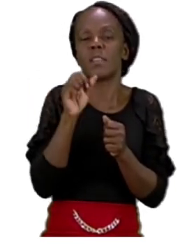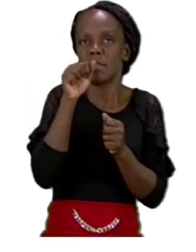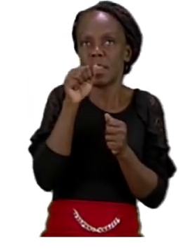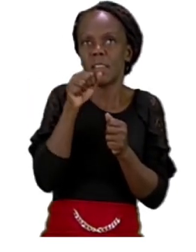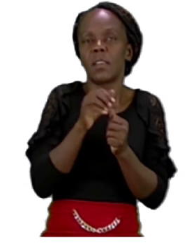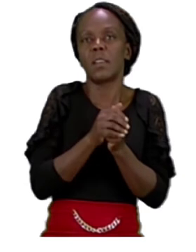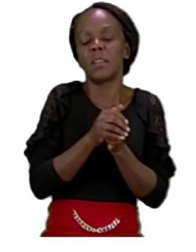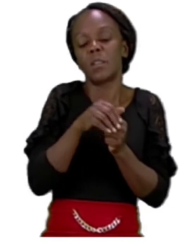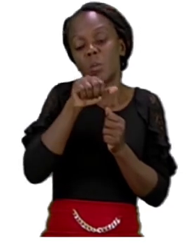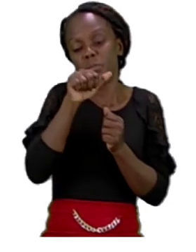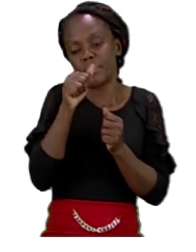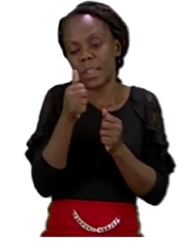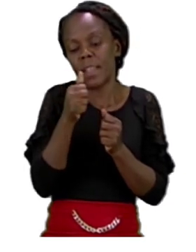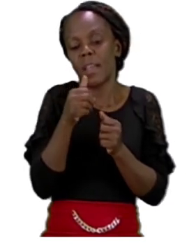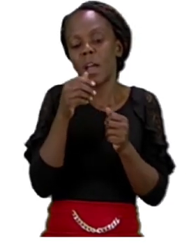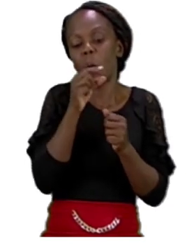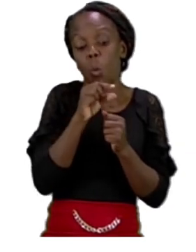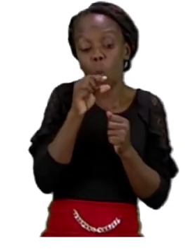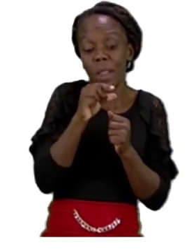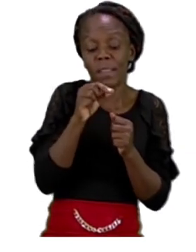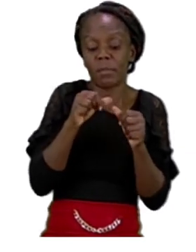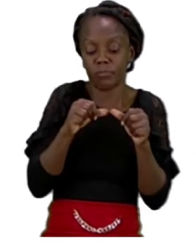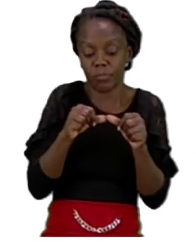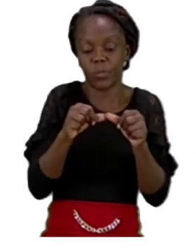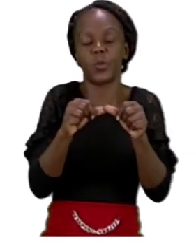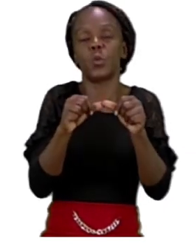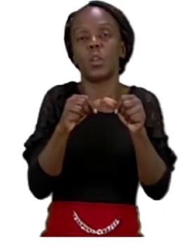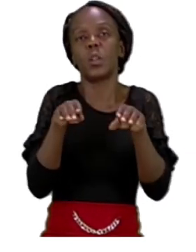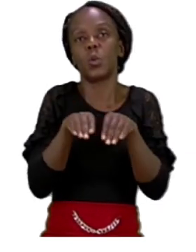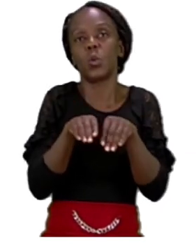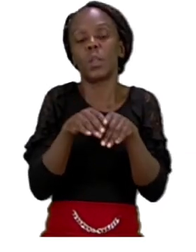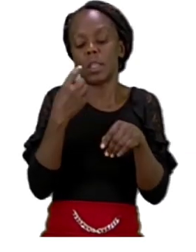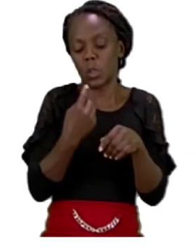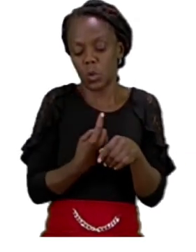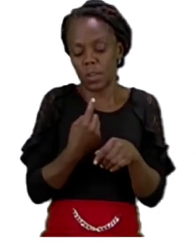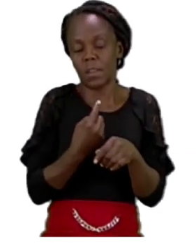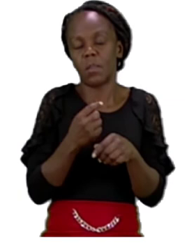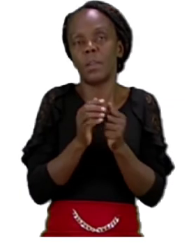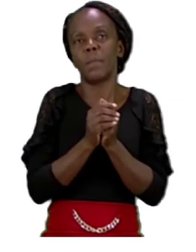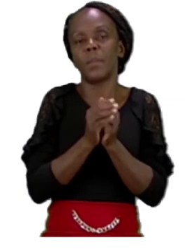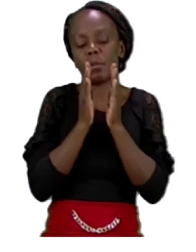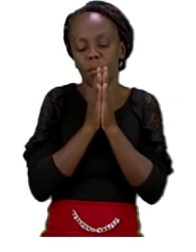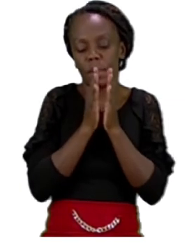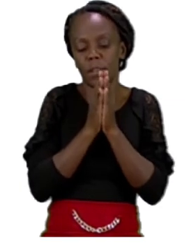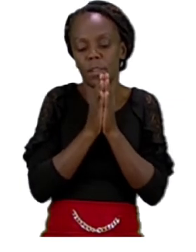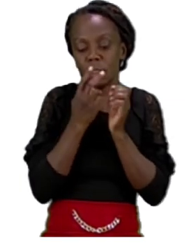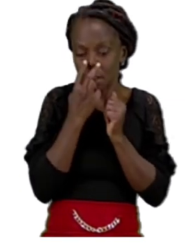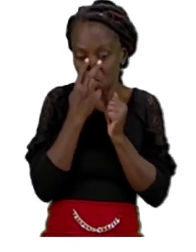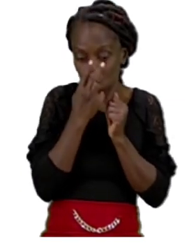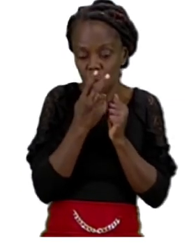see and hear what rhyme they make. Make sure that when you are coloring as well, you color